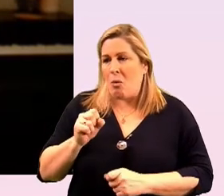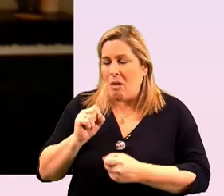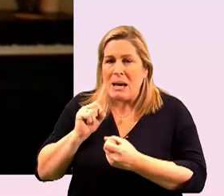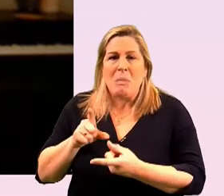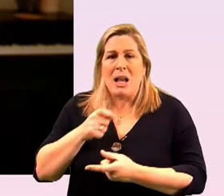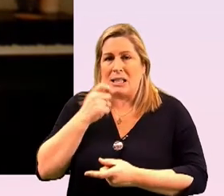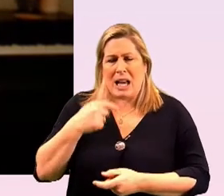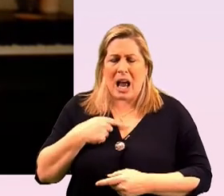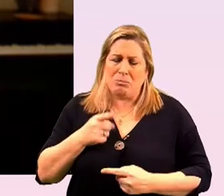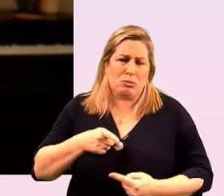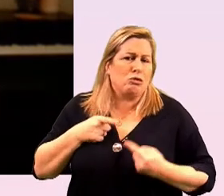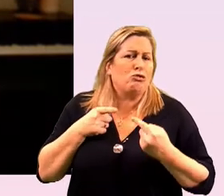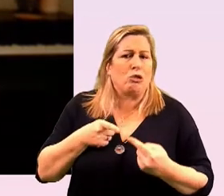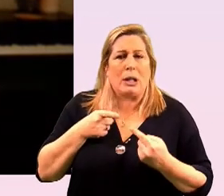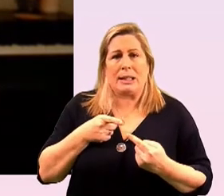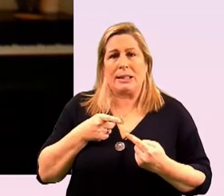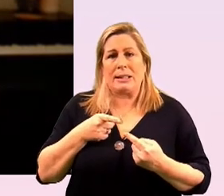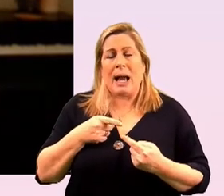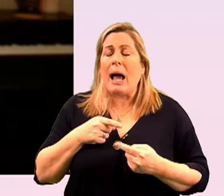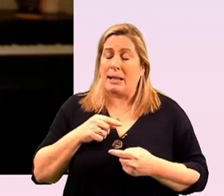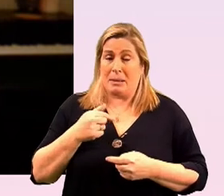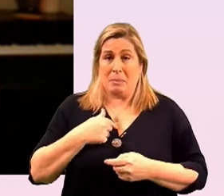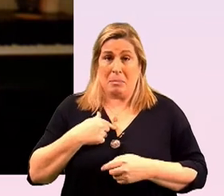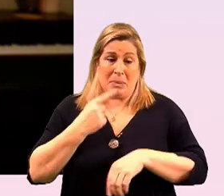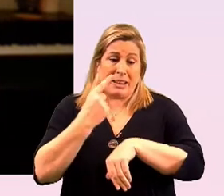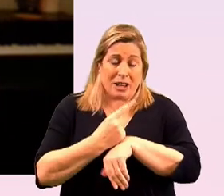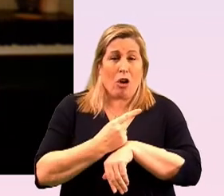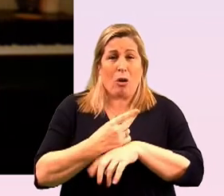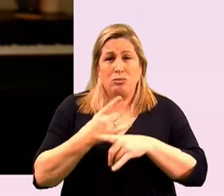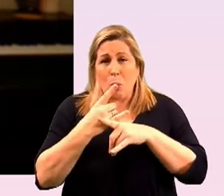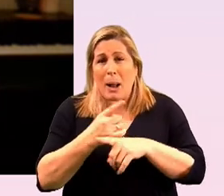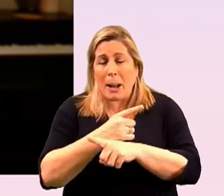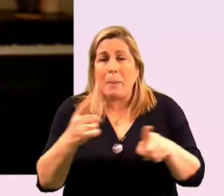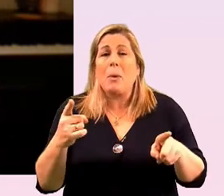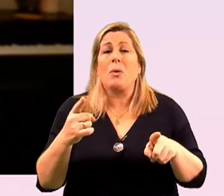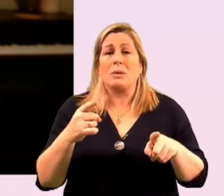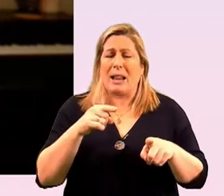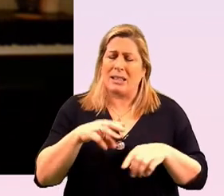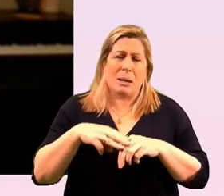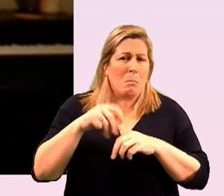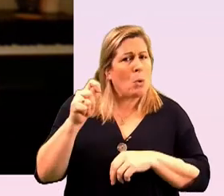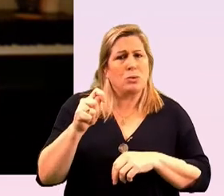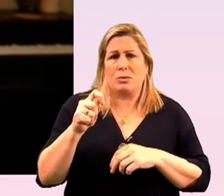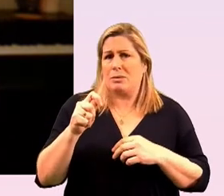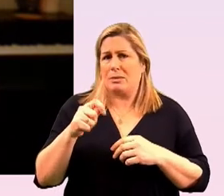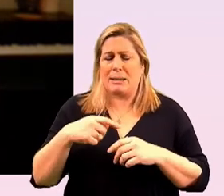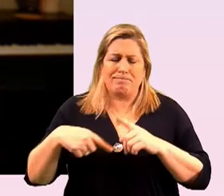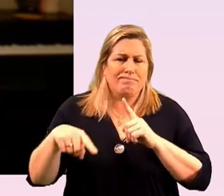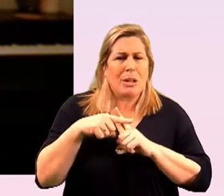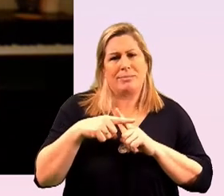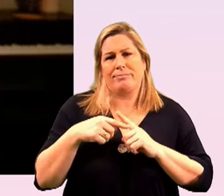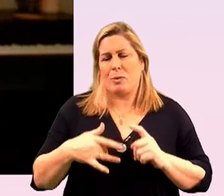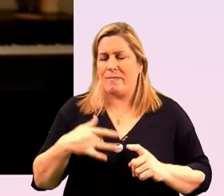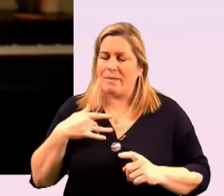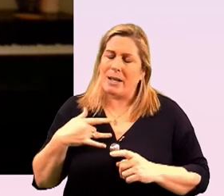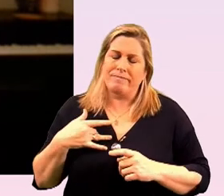being there in those moments are probably some of the moments that are most um joyous for us in our organization you know i i